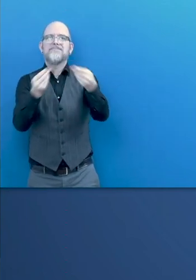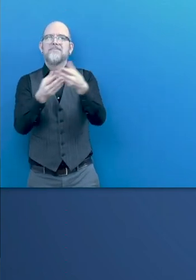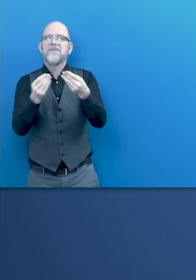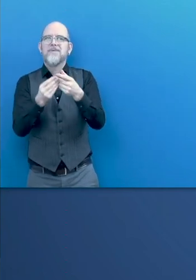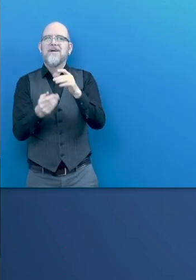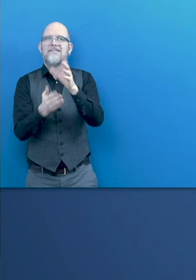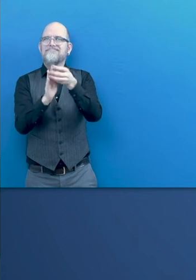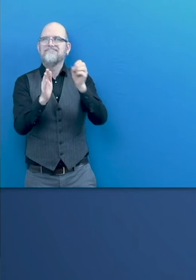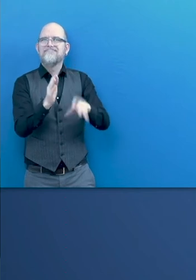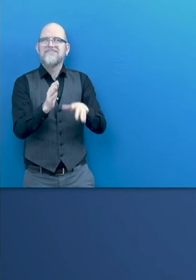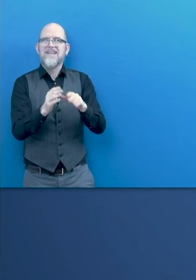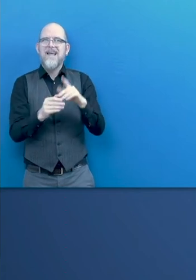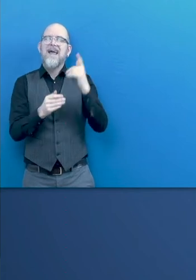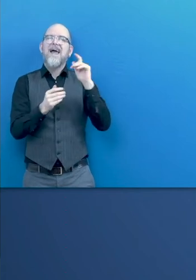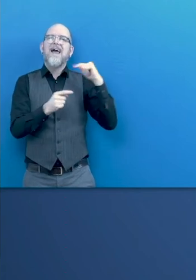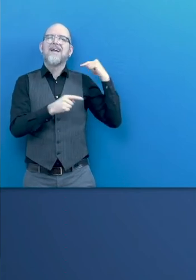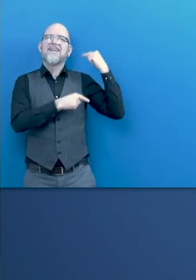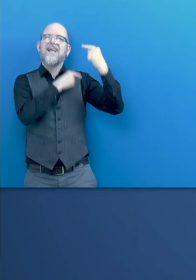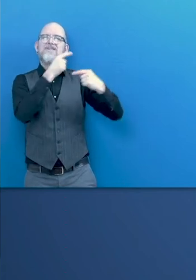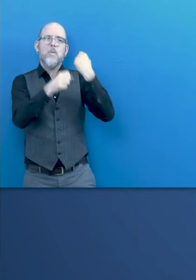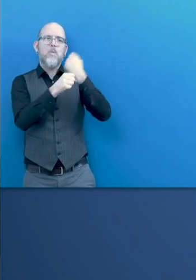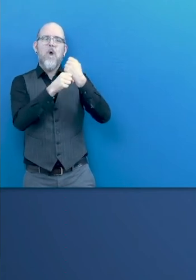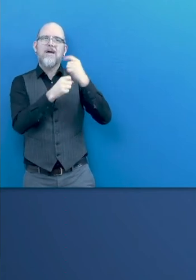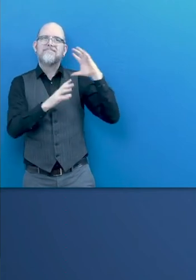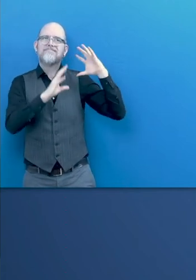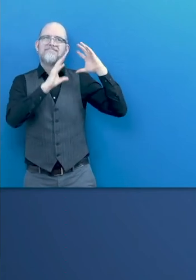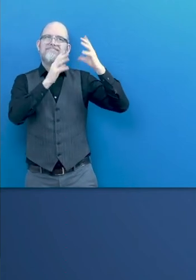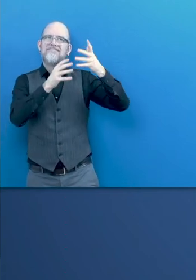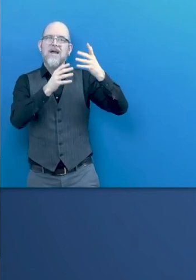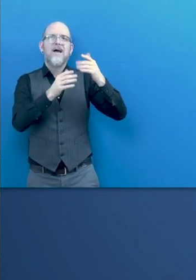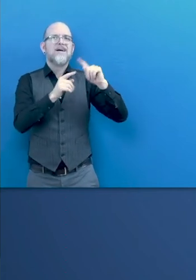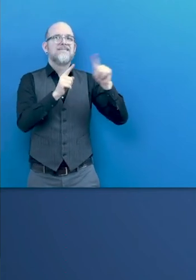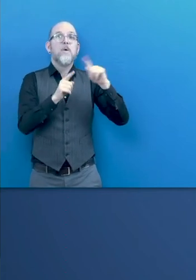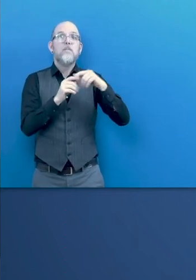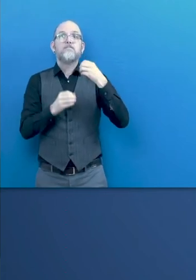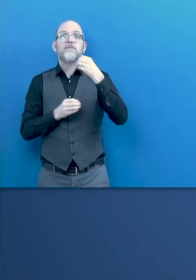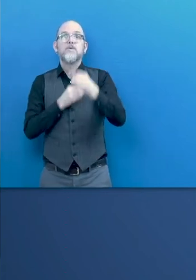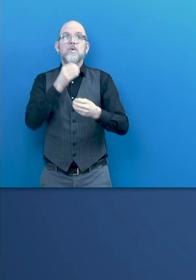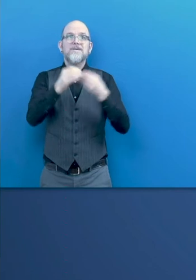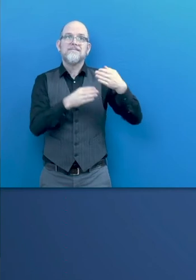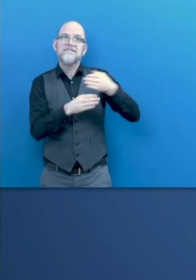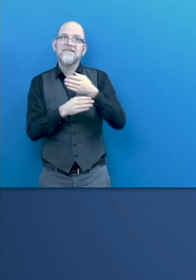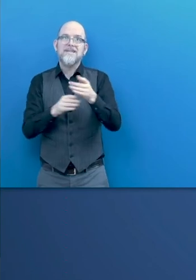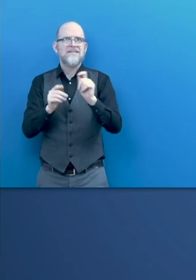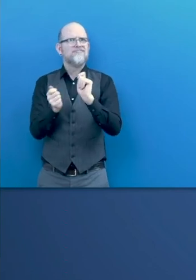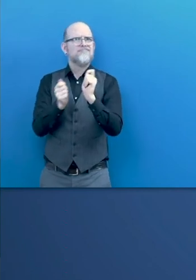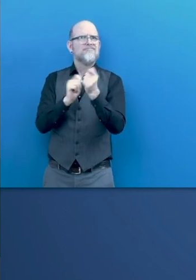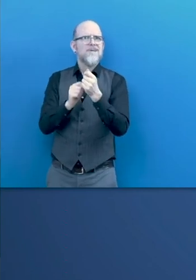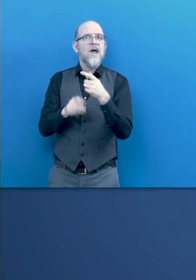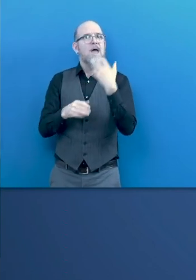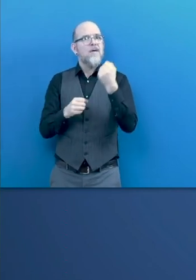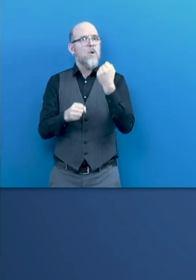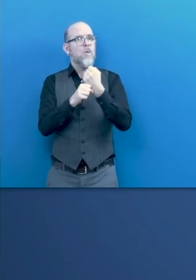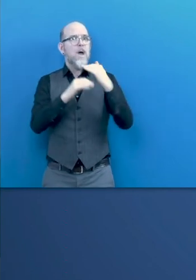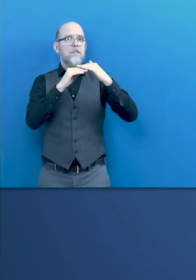recruitment processes, and we will find disruptive forms of work. And that the main levers to promote